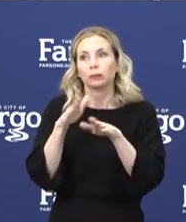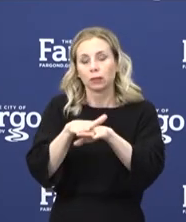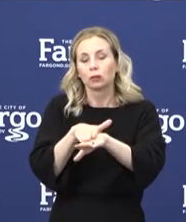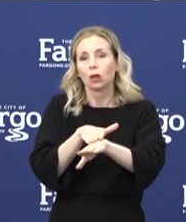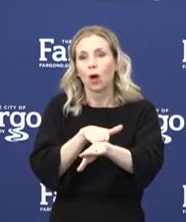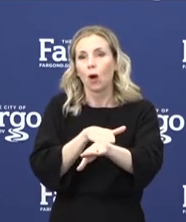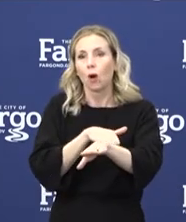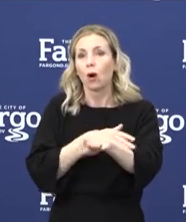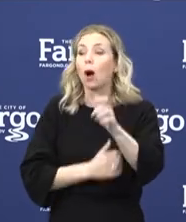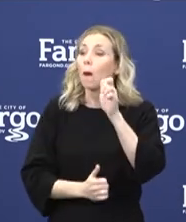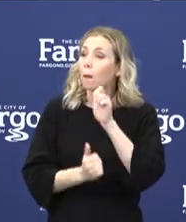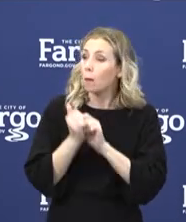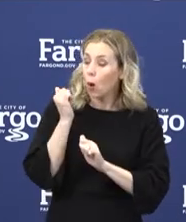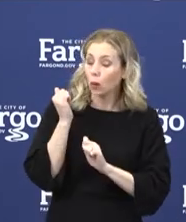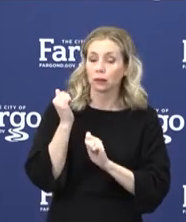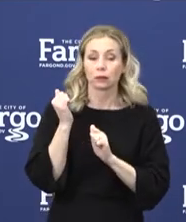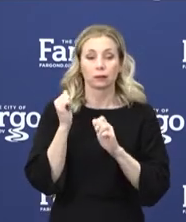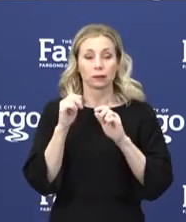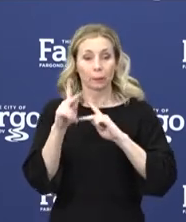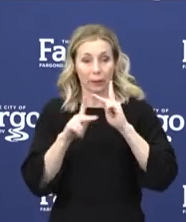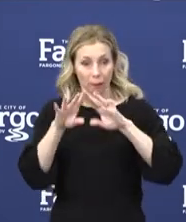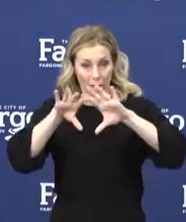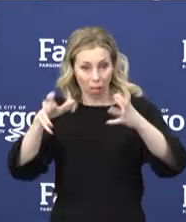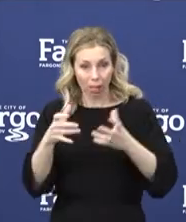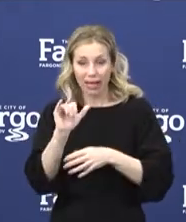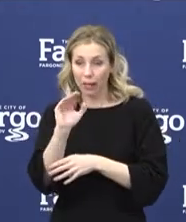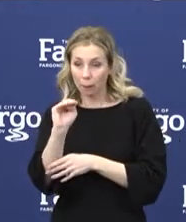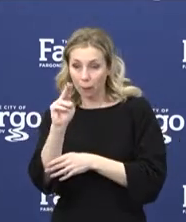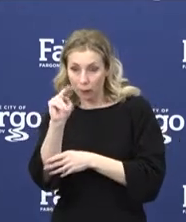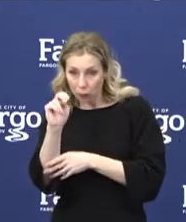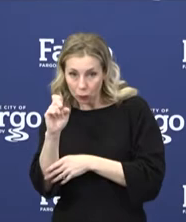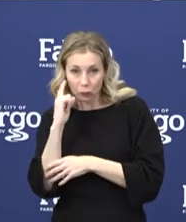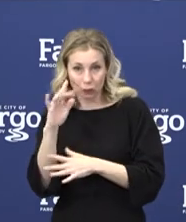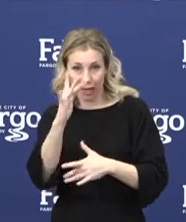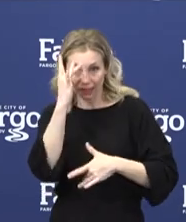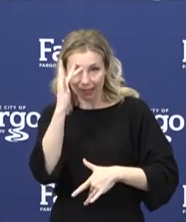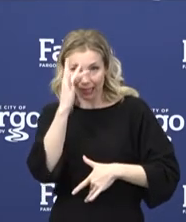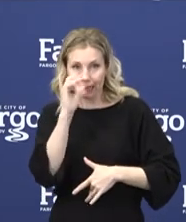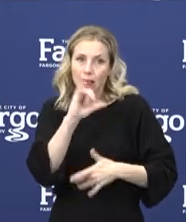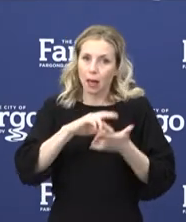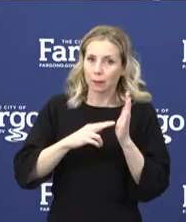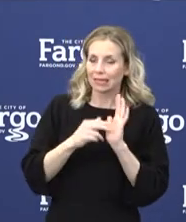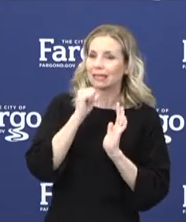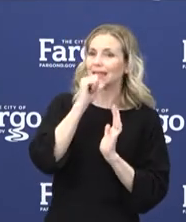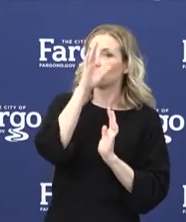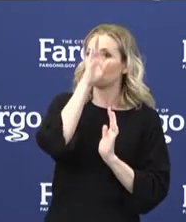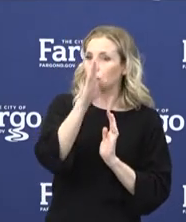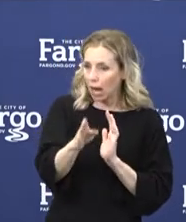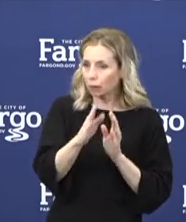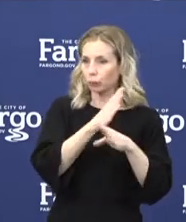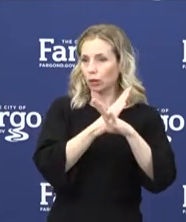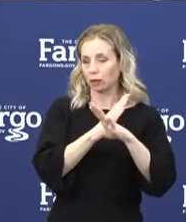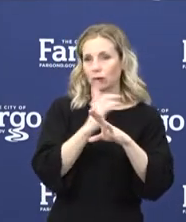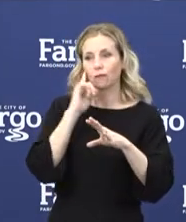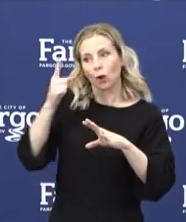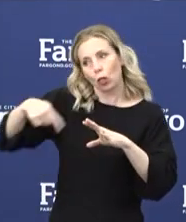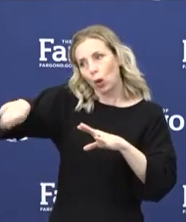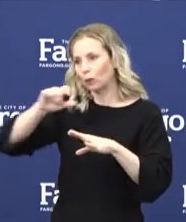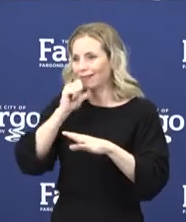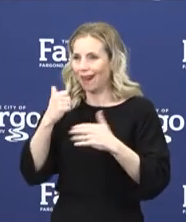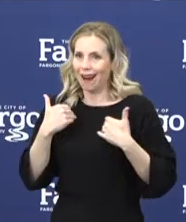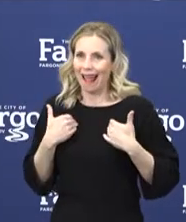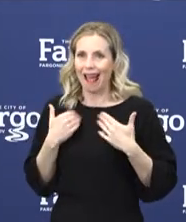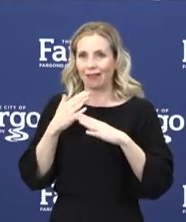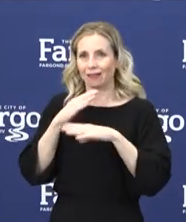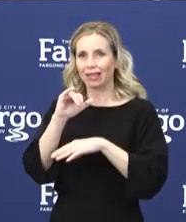is immune to an infectious disease, this provides indirect protection to those who are not immune to the disease